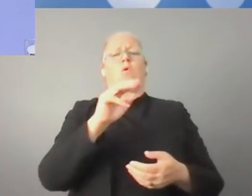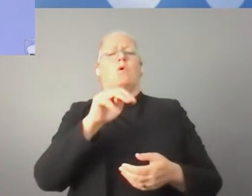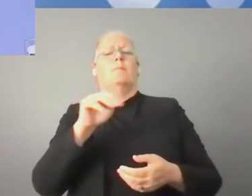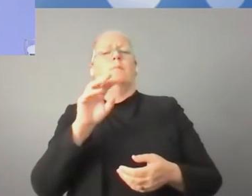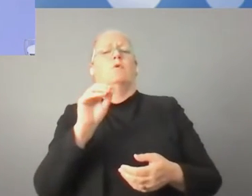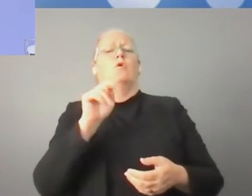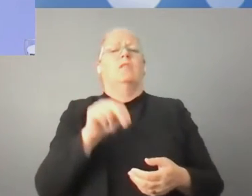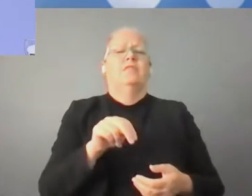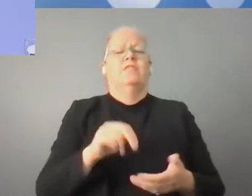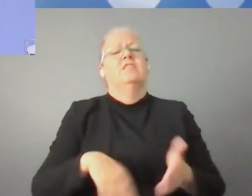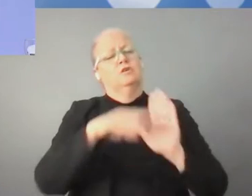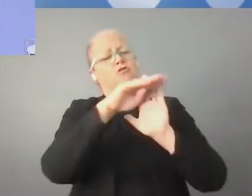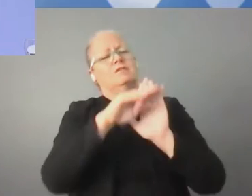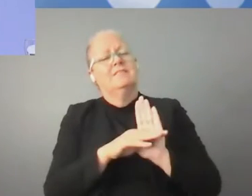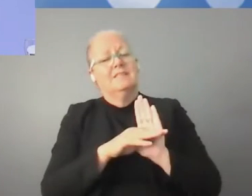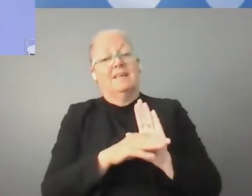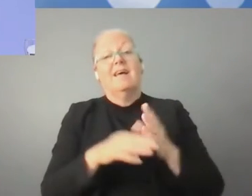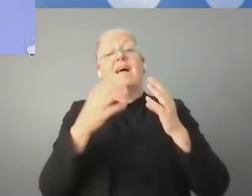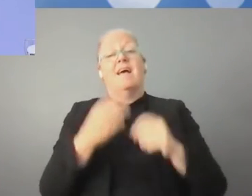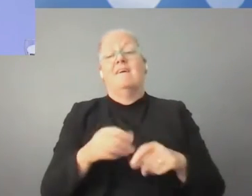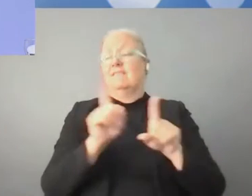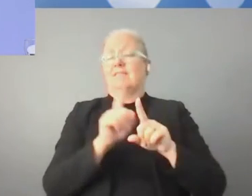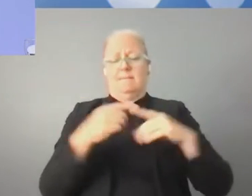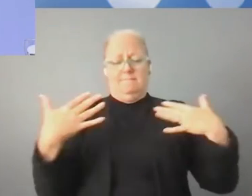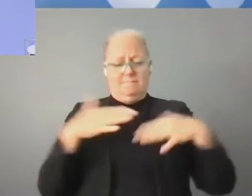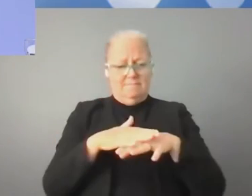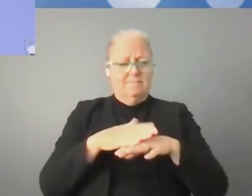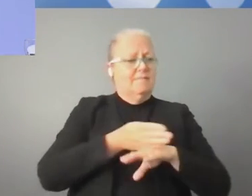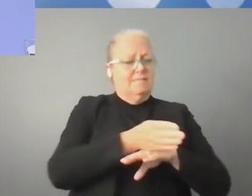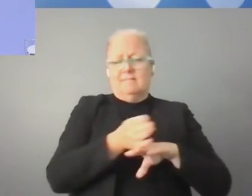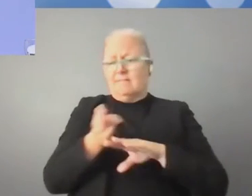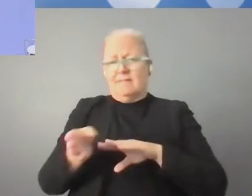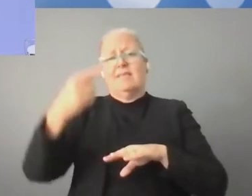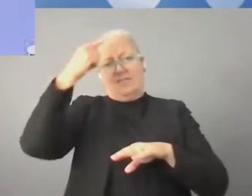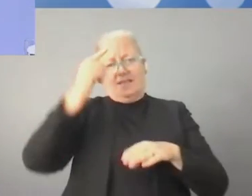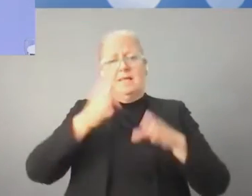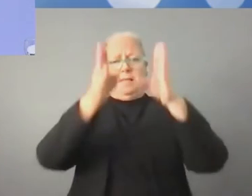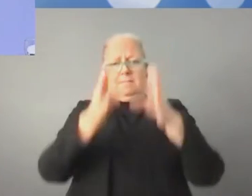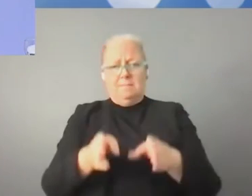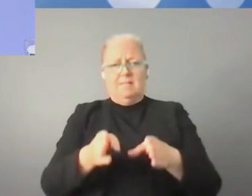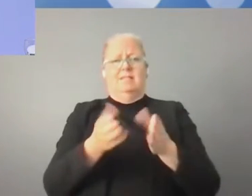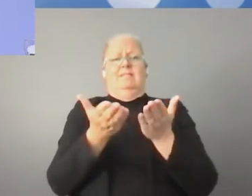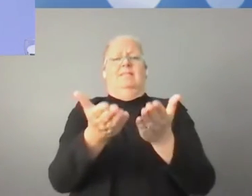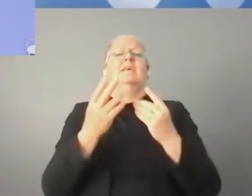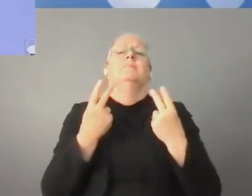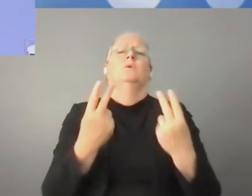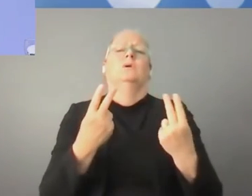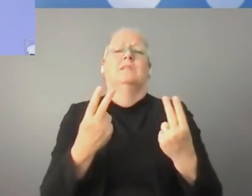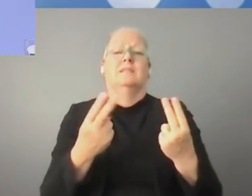of technology, people-centered digital transformation. And